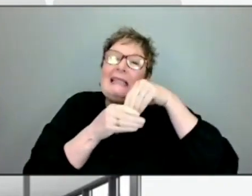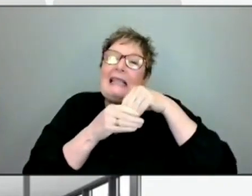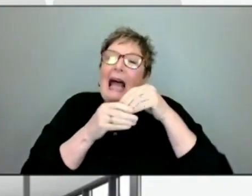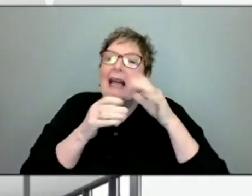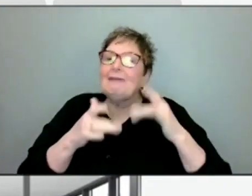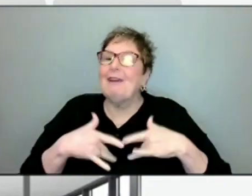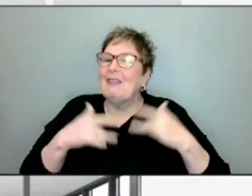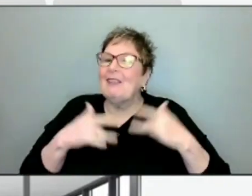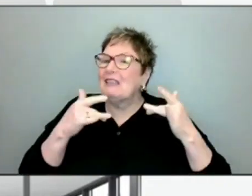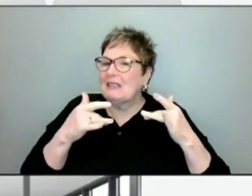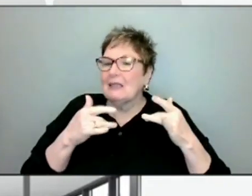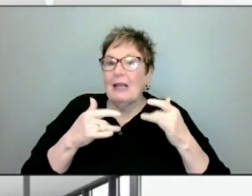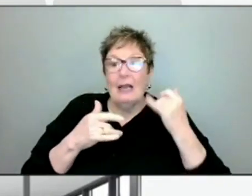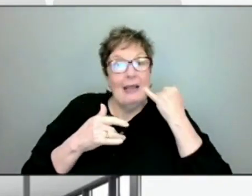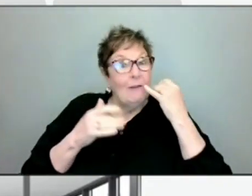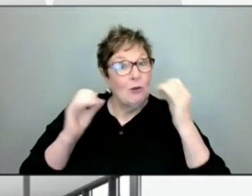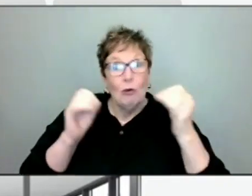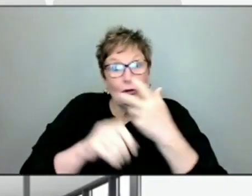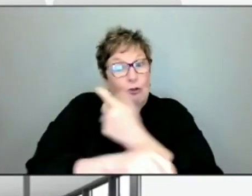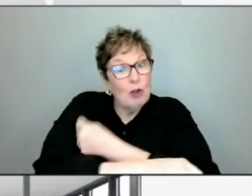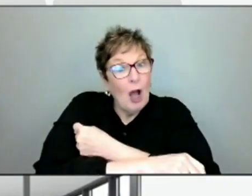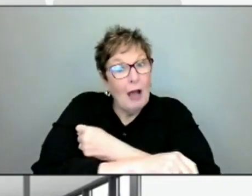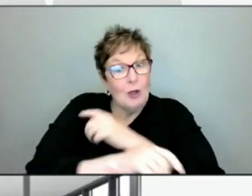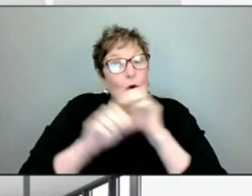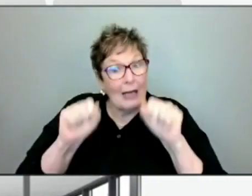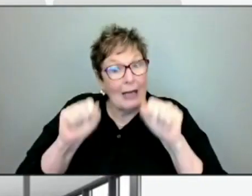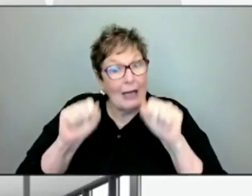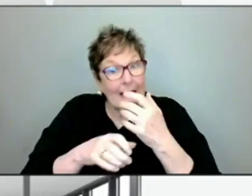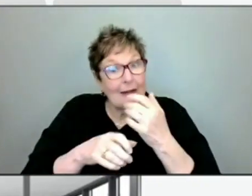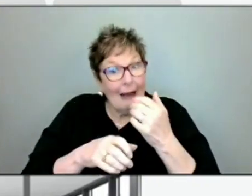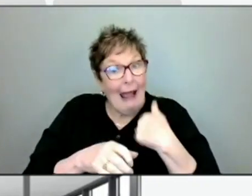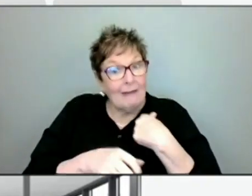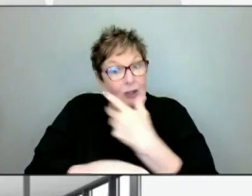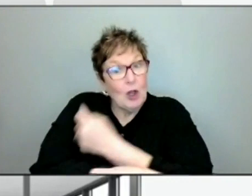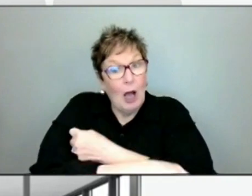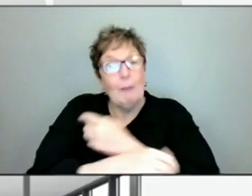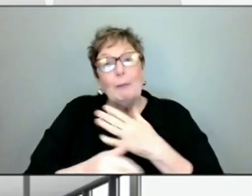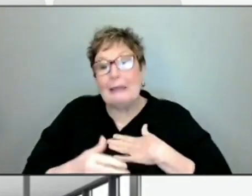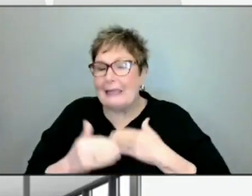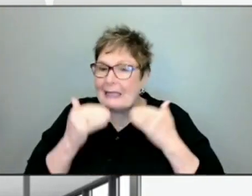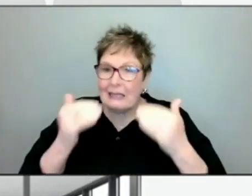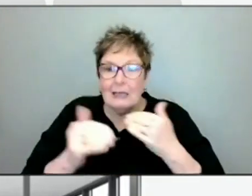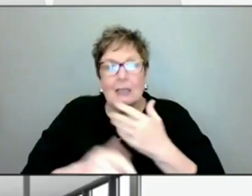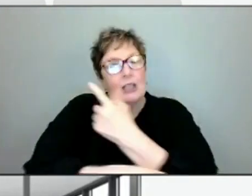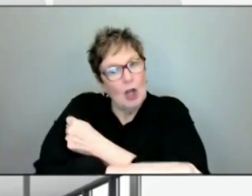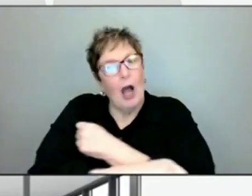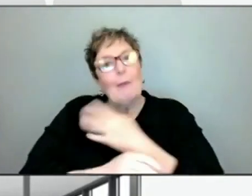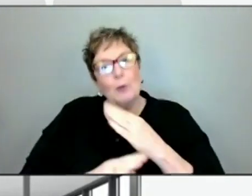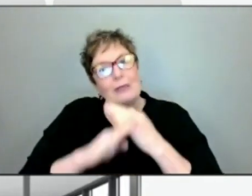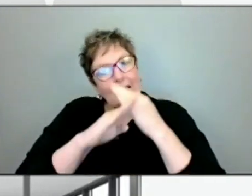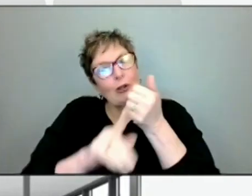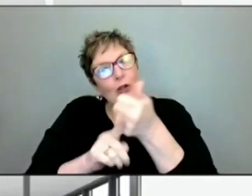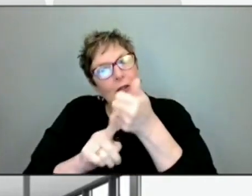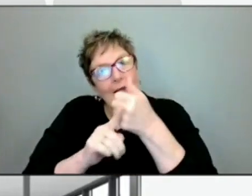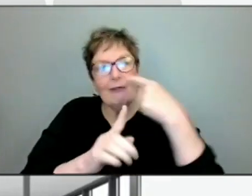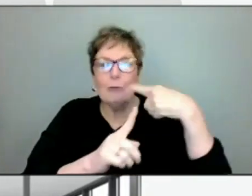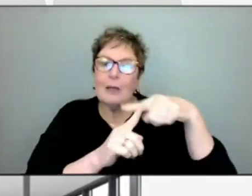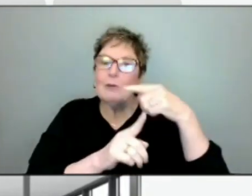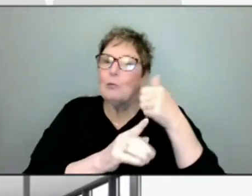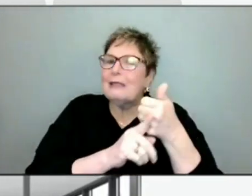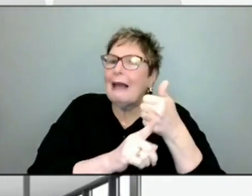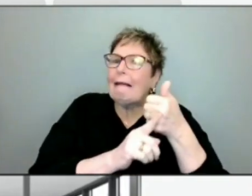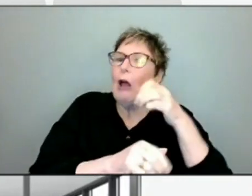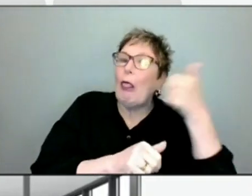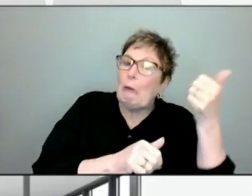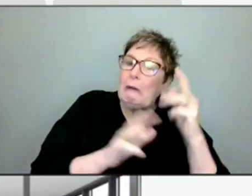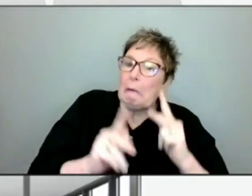If you're not vaccinated and are eligible, please get vaccinated. That's the best way to protect yourself and protect others. But again,